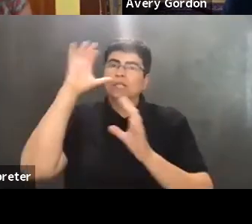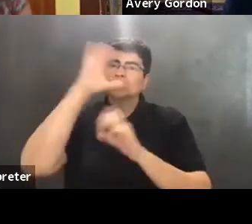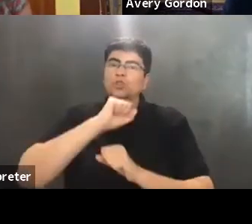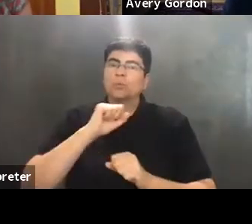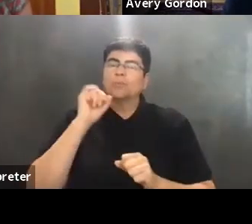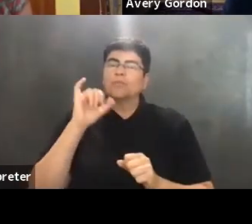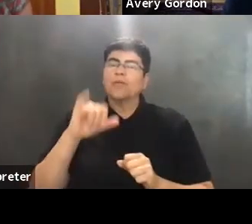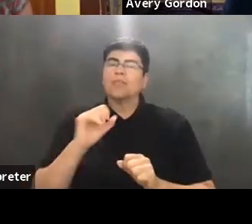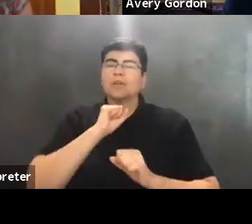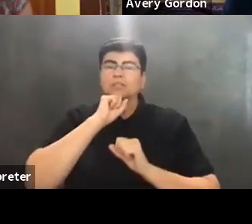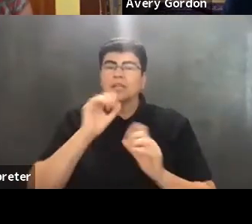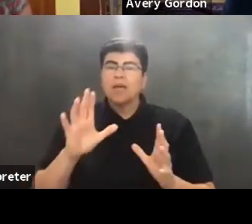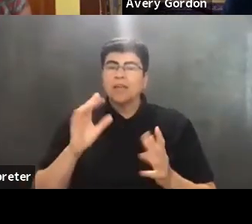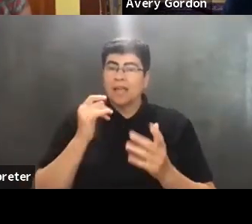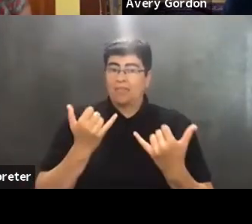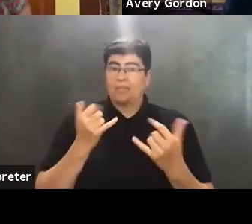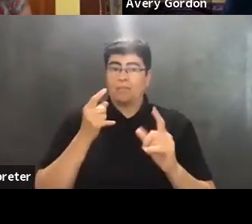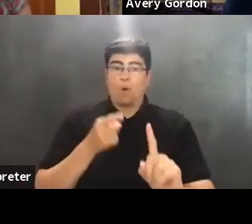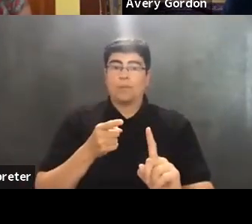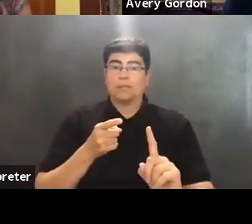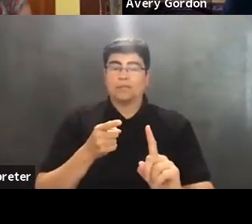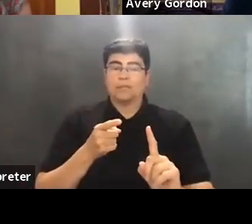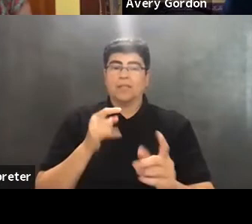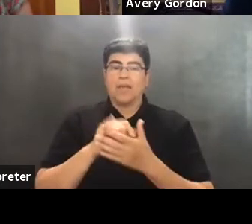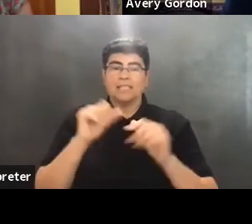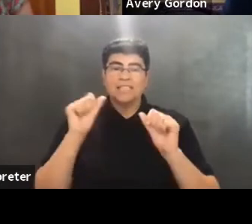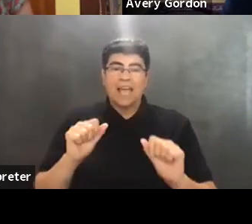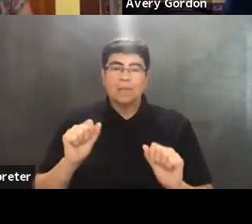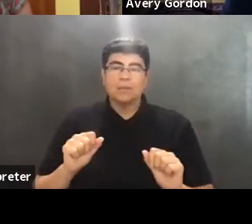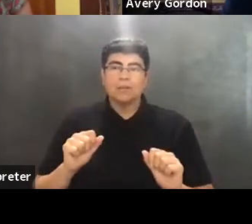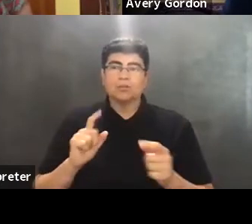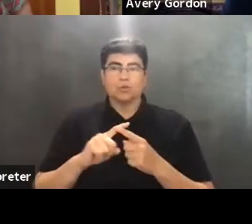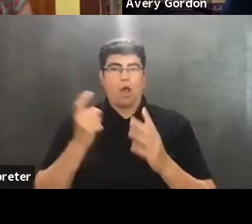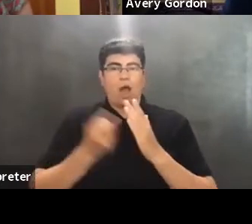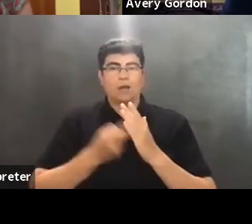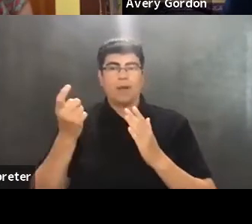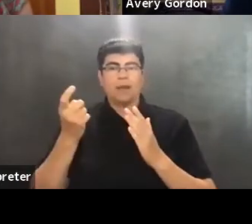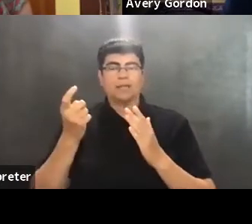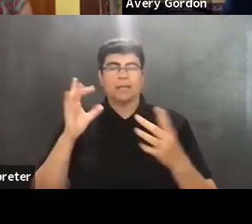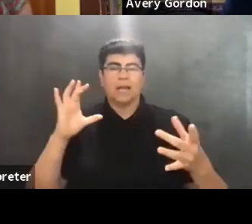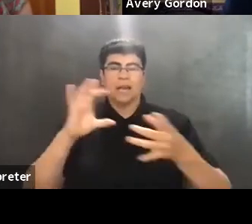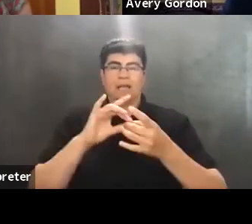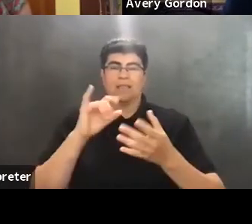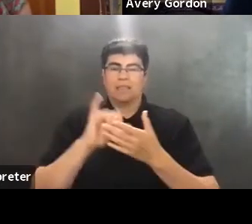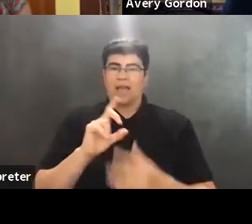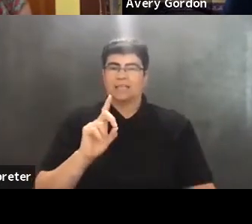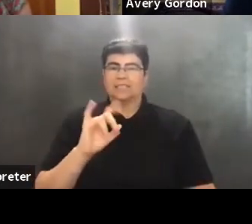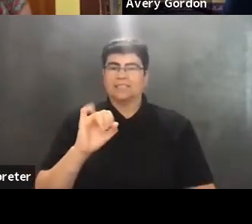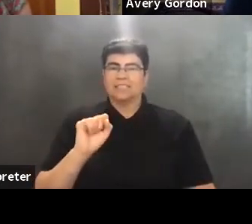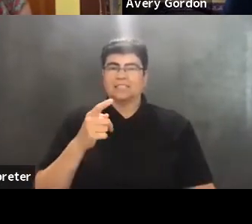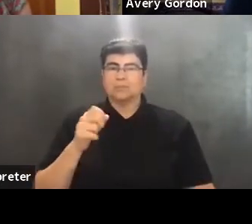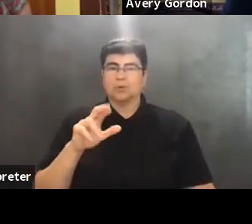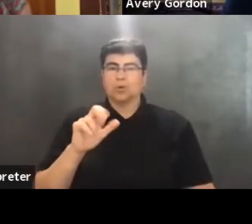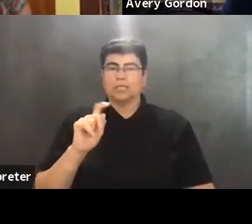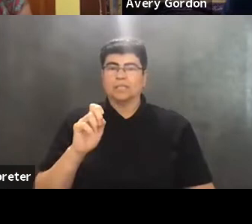there is nothing at the moment that is able to automatically connect the disparate. And rather to pay